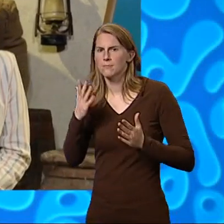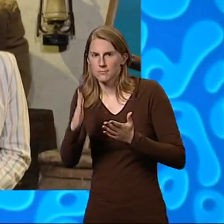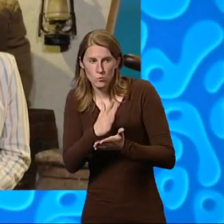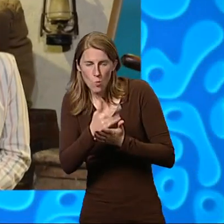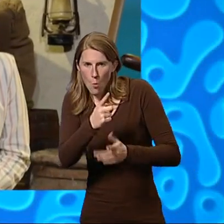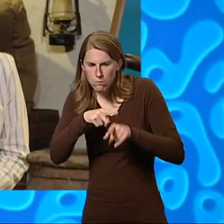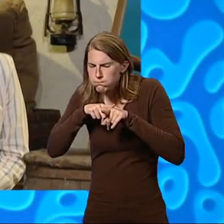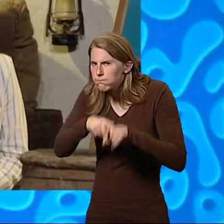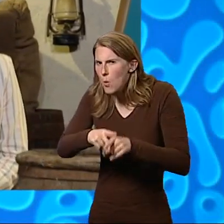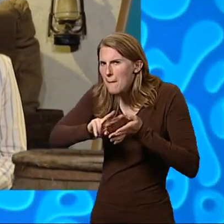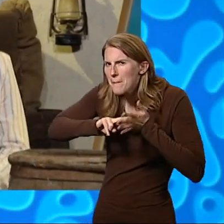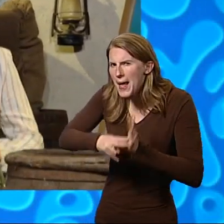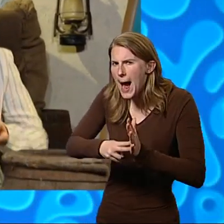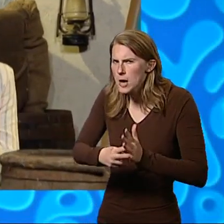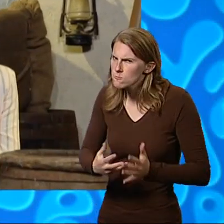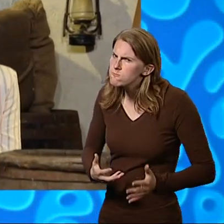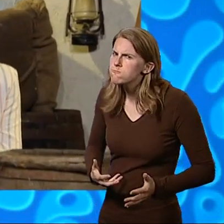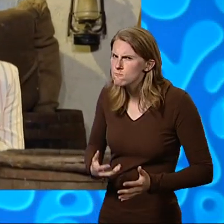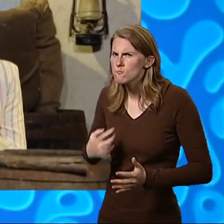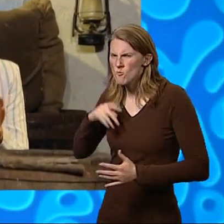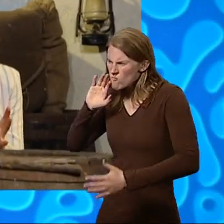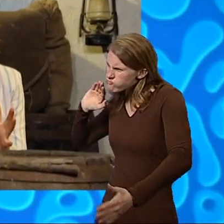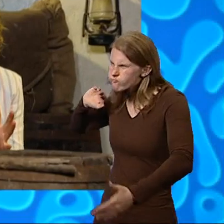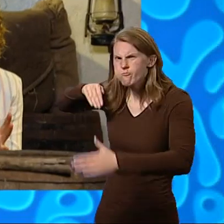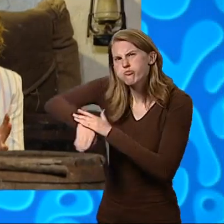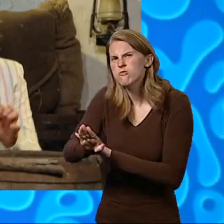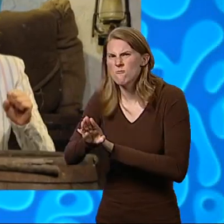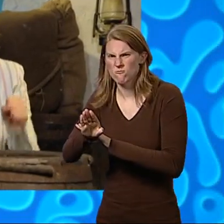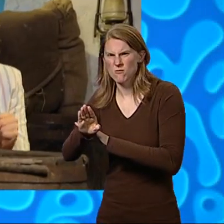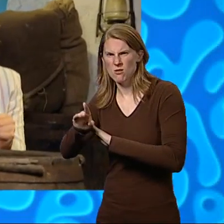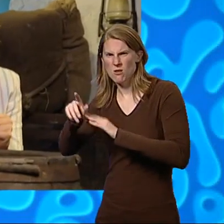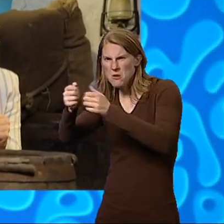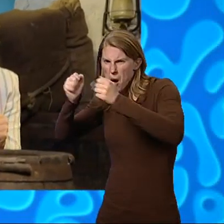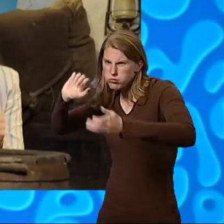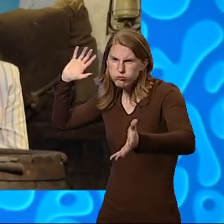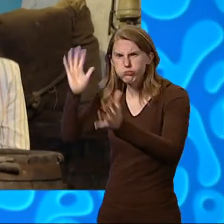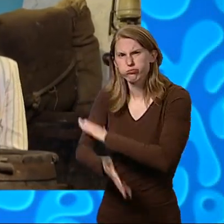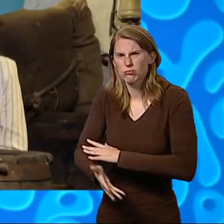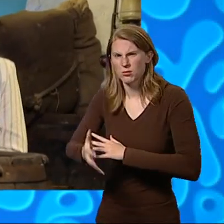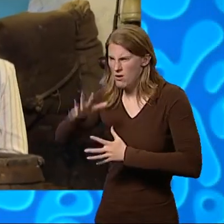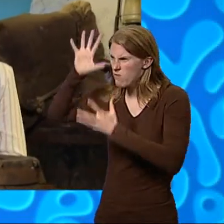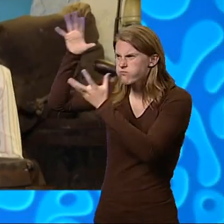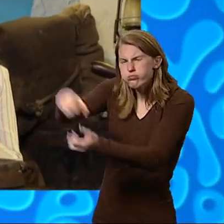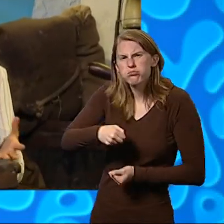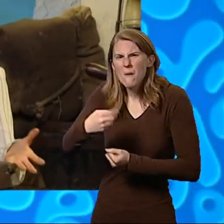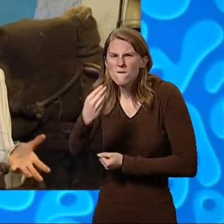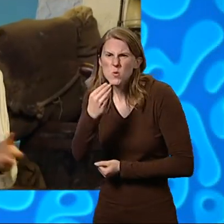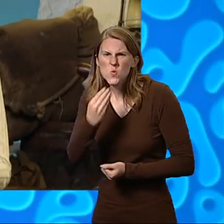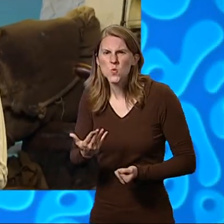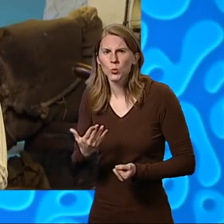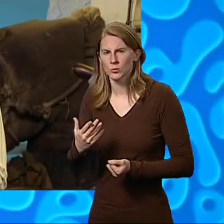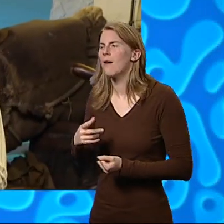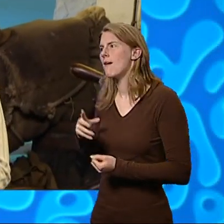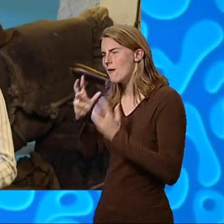follow the plan, he snarled. We burst in, smash open the cupboard and snatch all the food. And then we eat it,